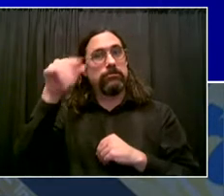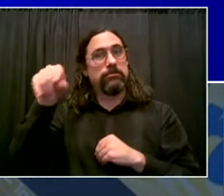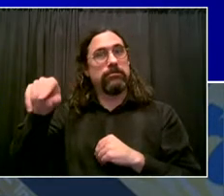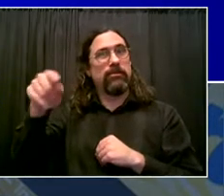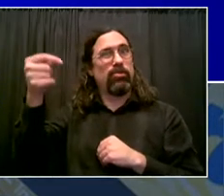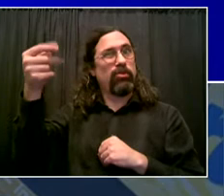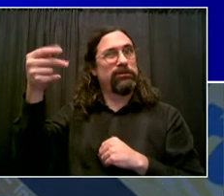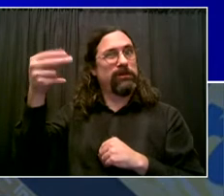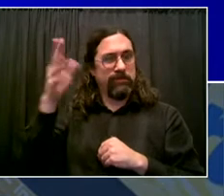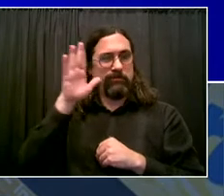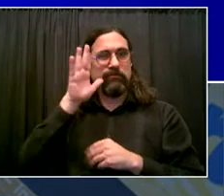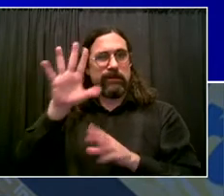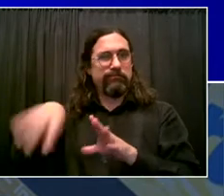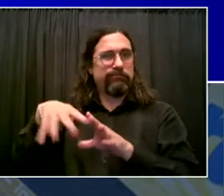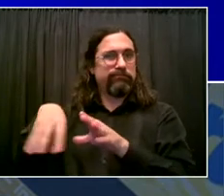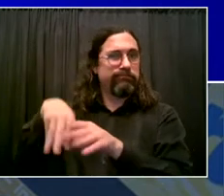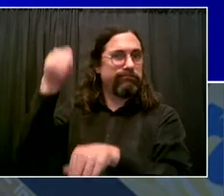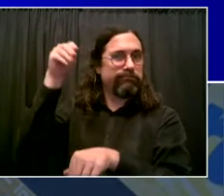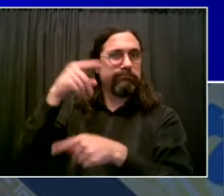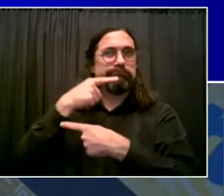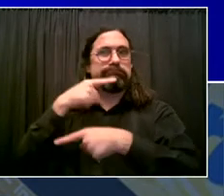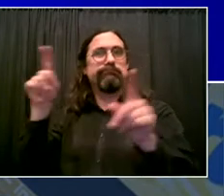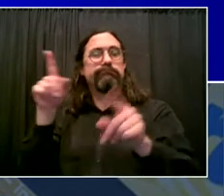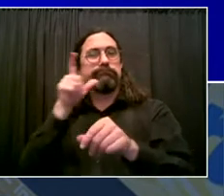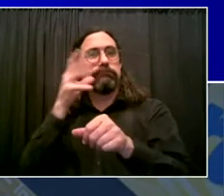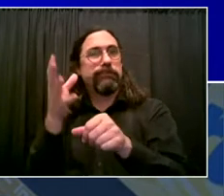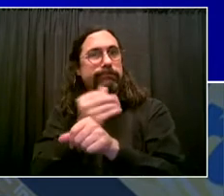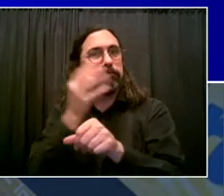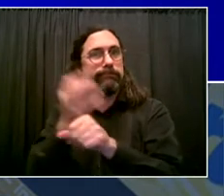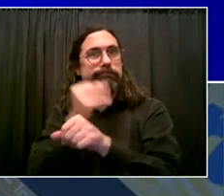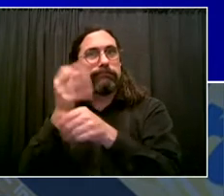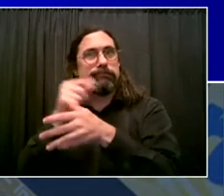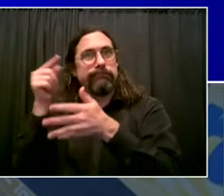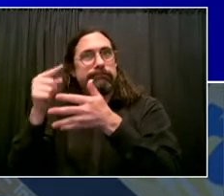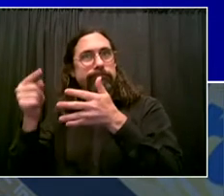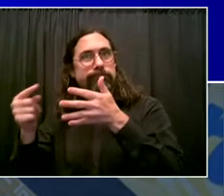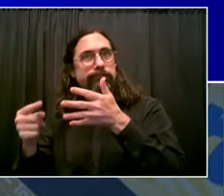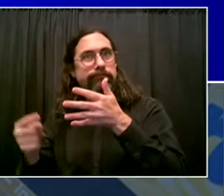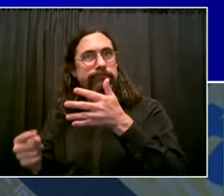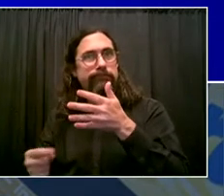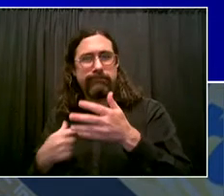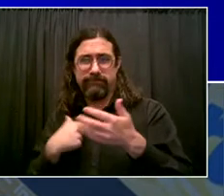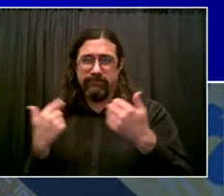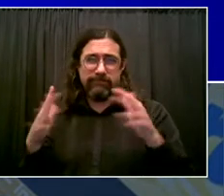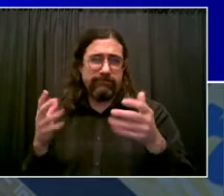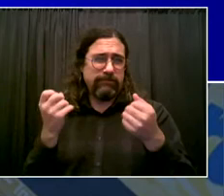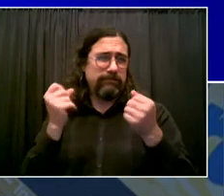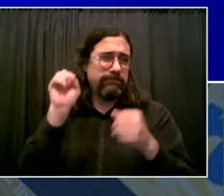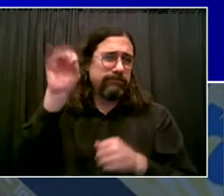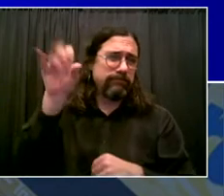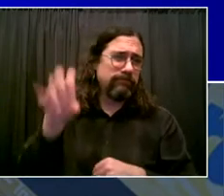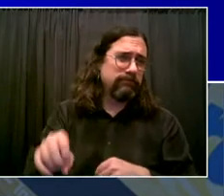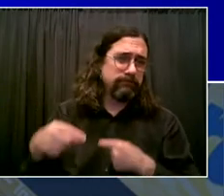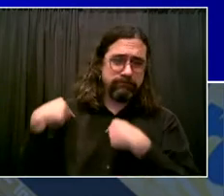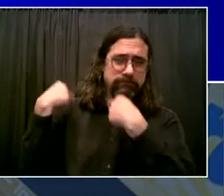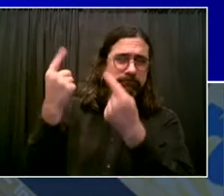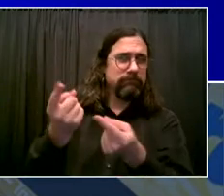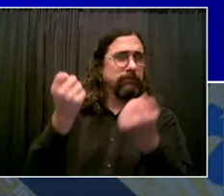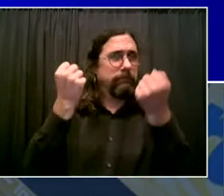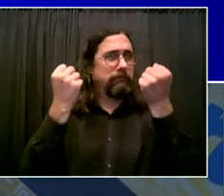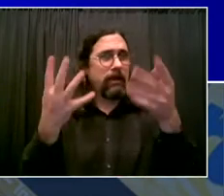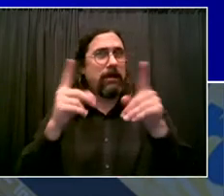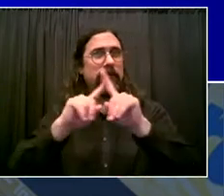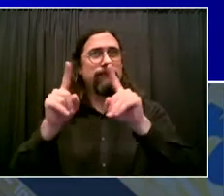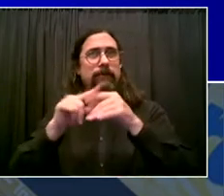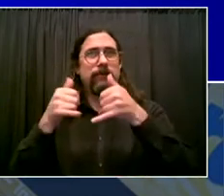here's a chance to really get a wonderful prize. I think a lot of New Yorkers will want to get vaccinated when they hear this. 10